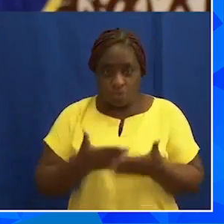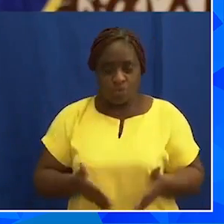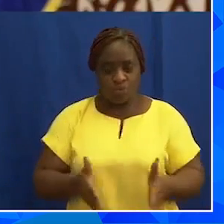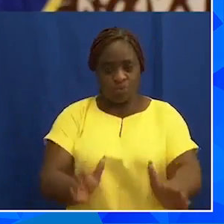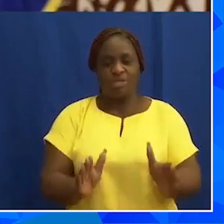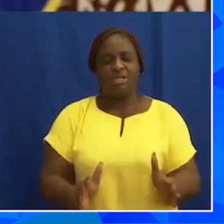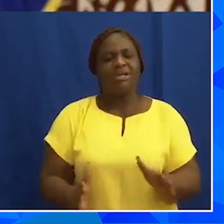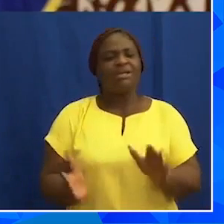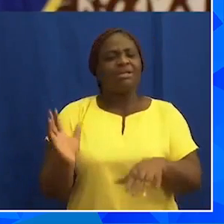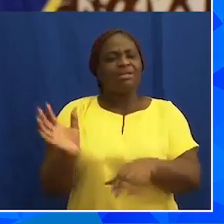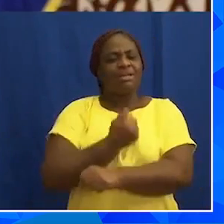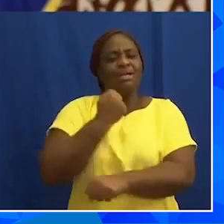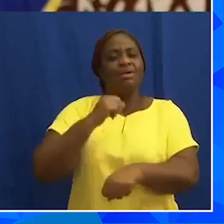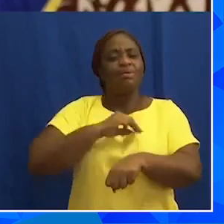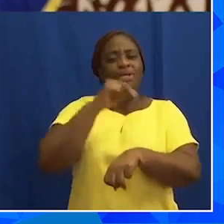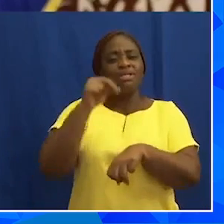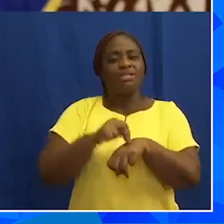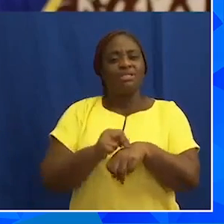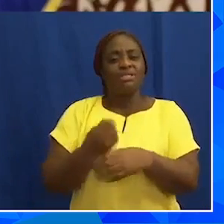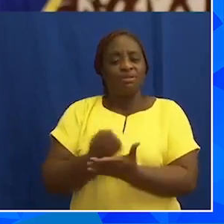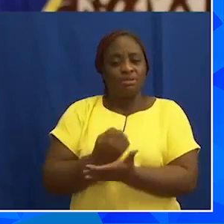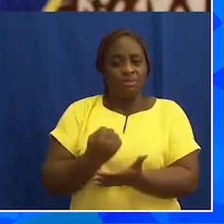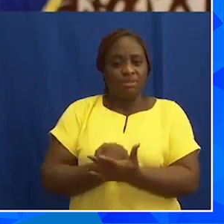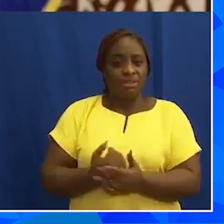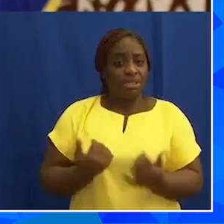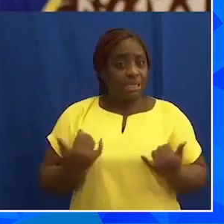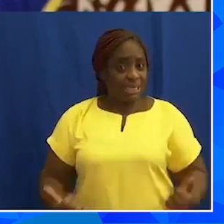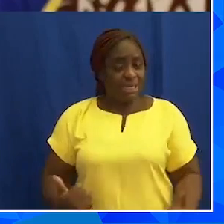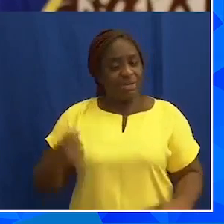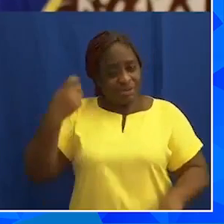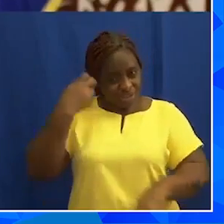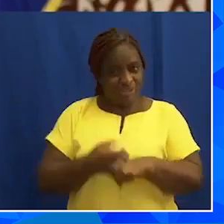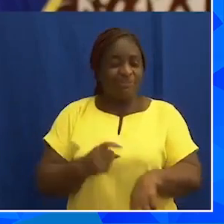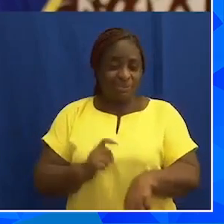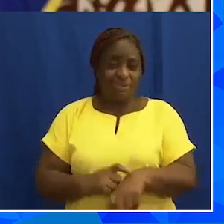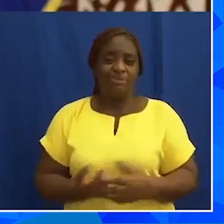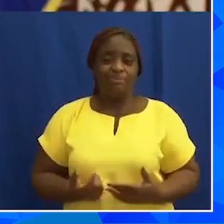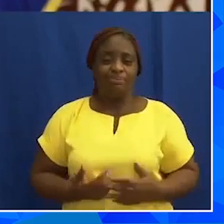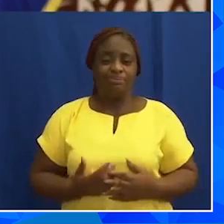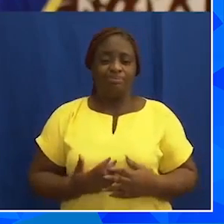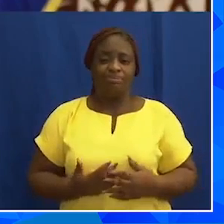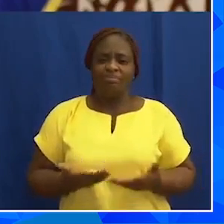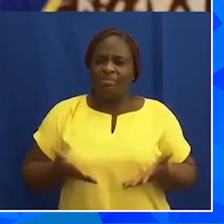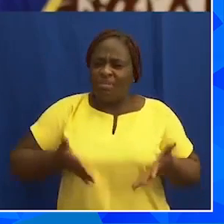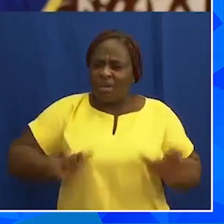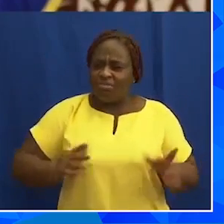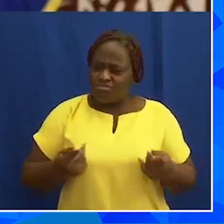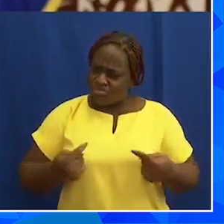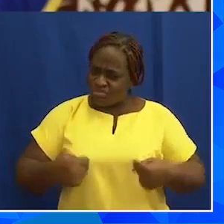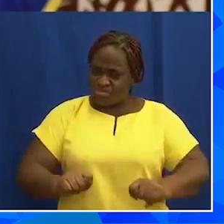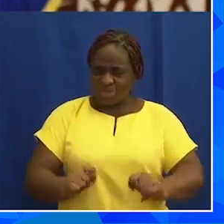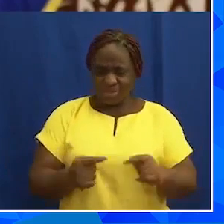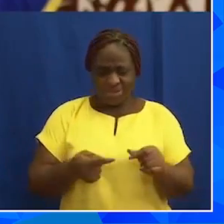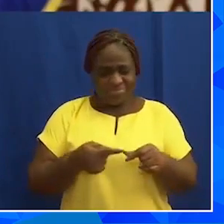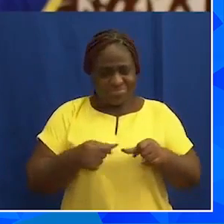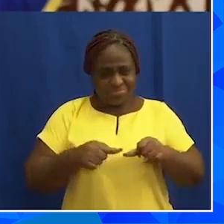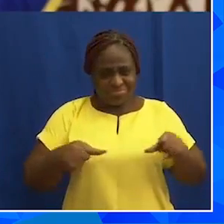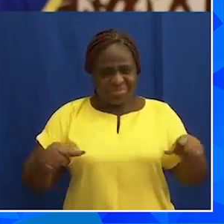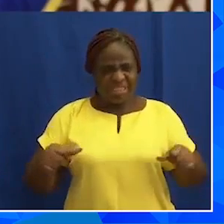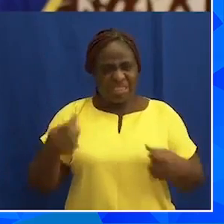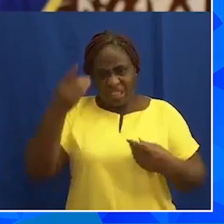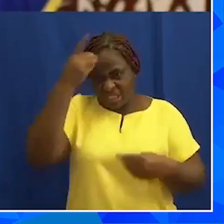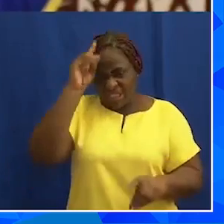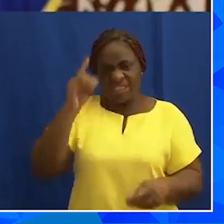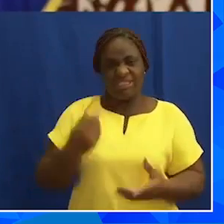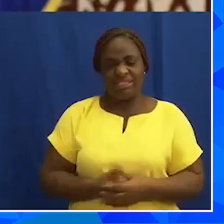will take our nation out of the current economic difficulties. Let me try and give you an outline of the main decisions,